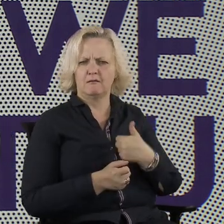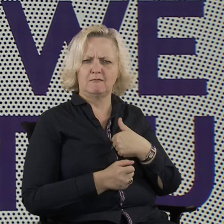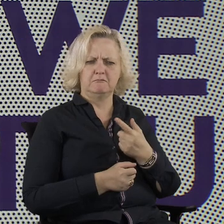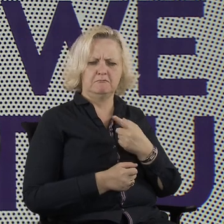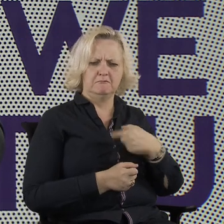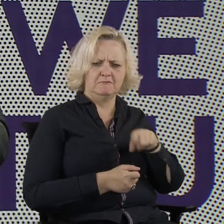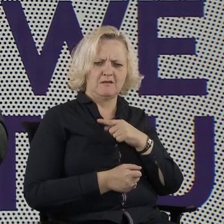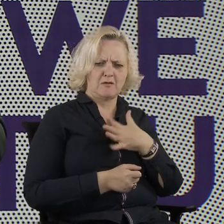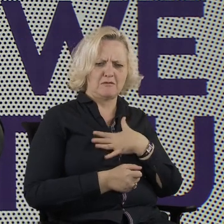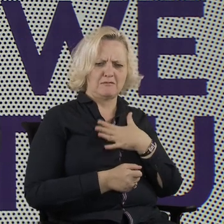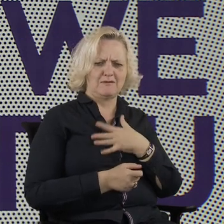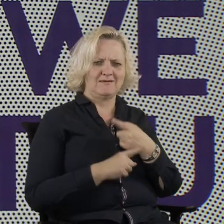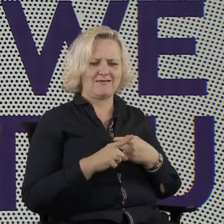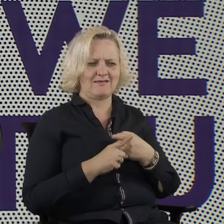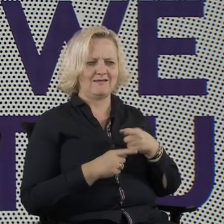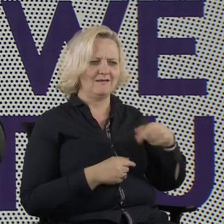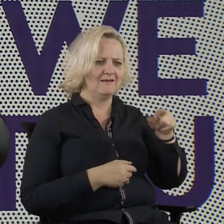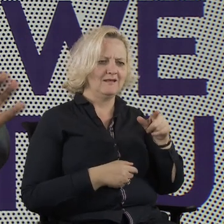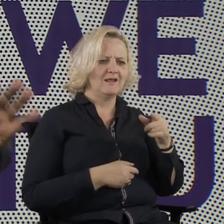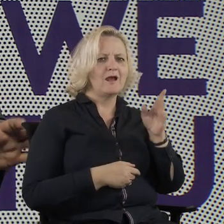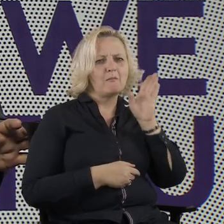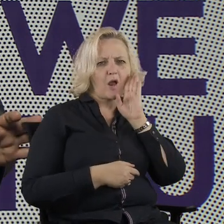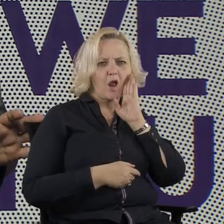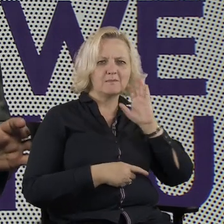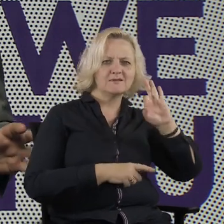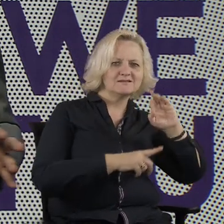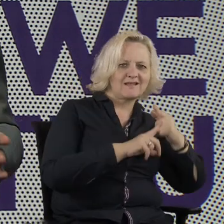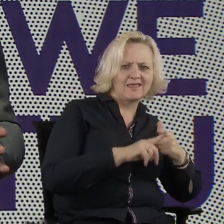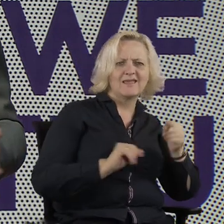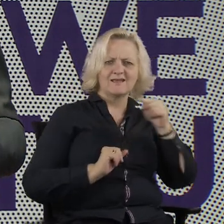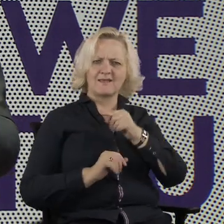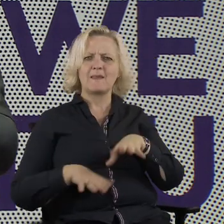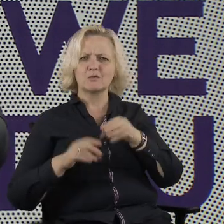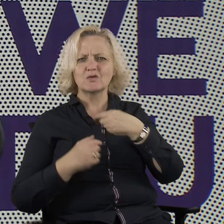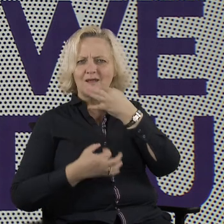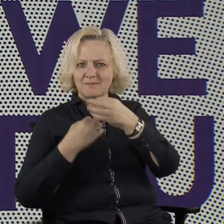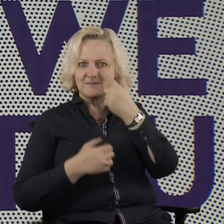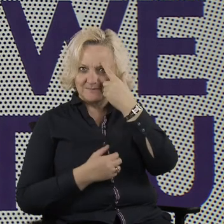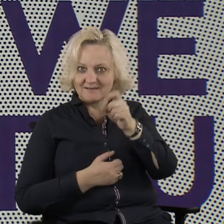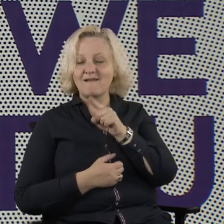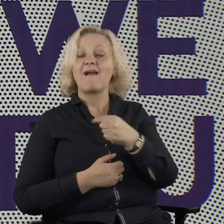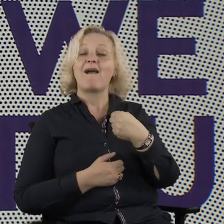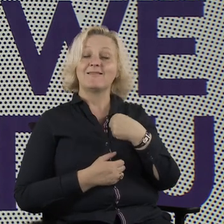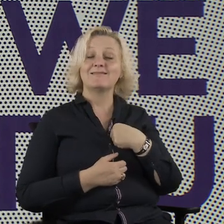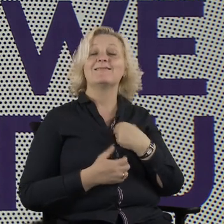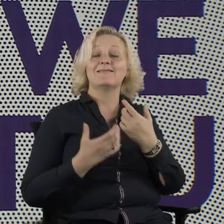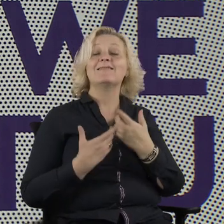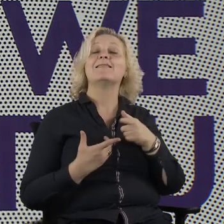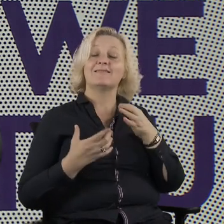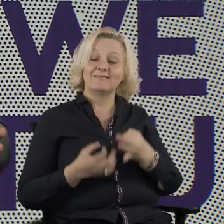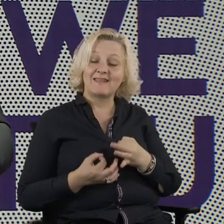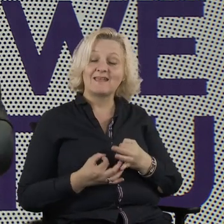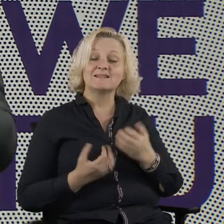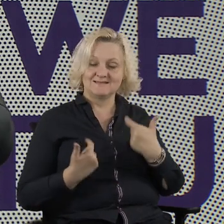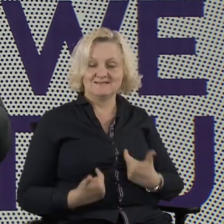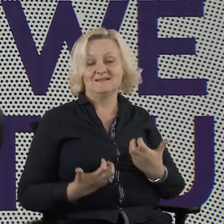while discussing lobbying. I'd like to come completely clean now. The success story I'm about to share with you actually is